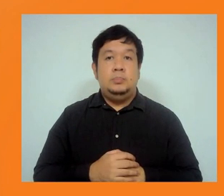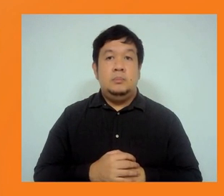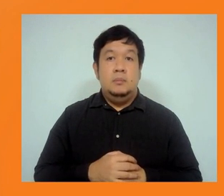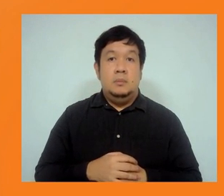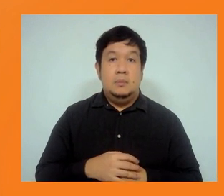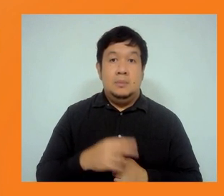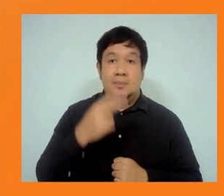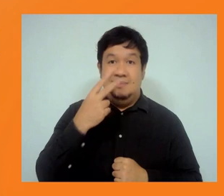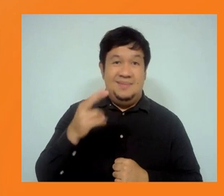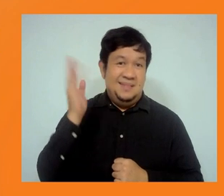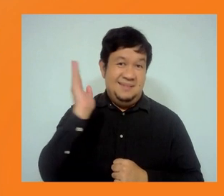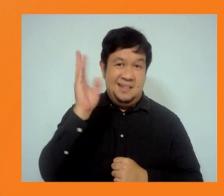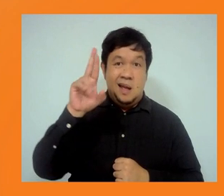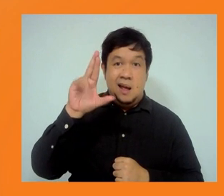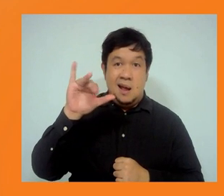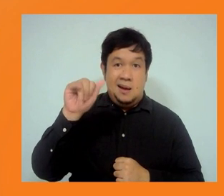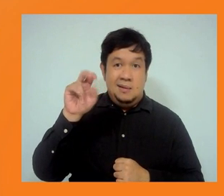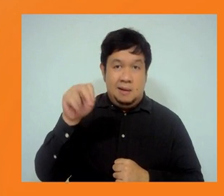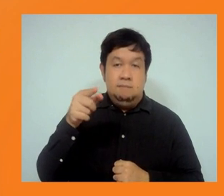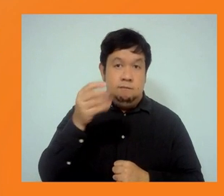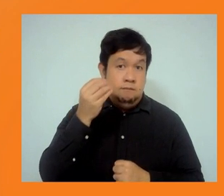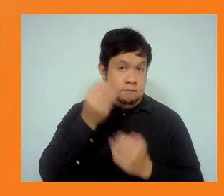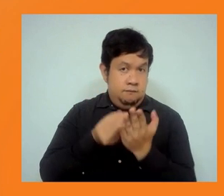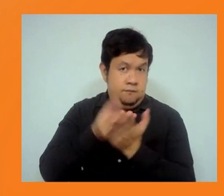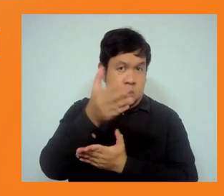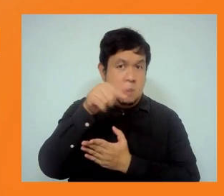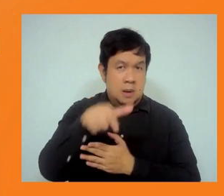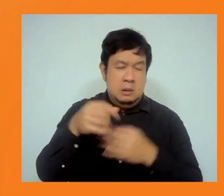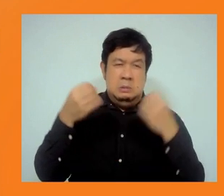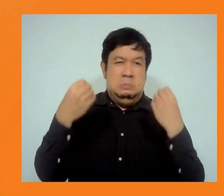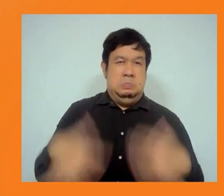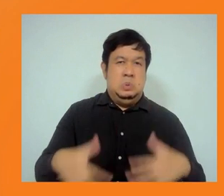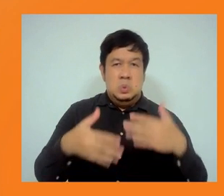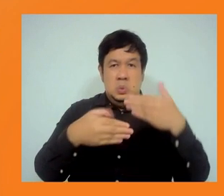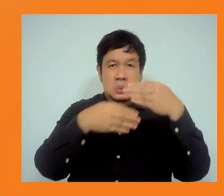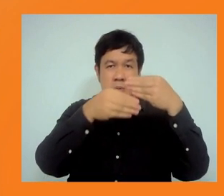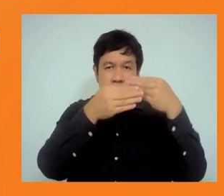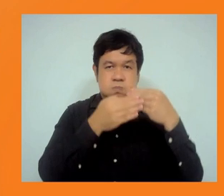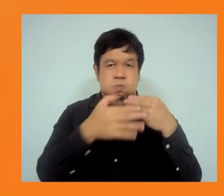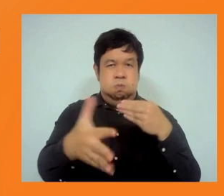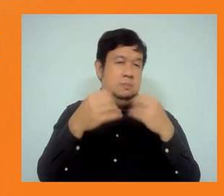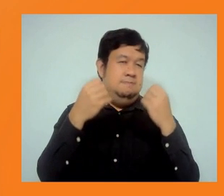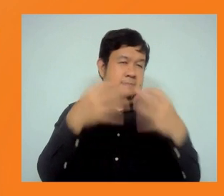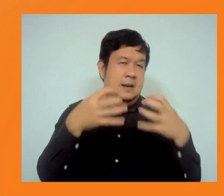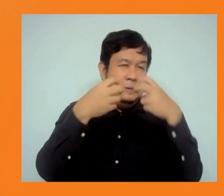there's clearly a lot of issues to run through. Maybe give me a couple of more points and then we can come to others.